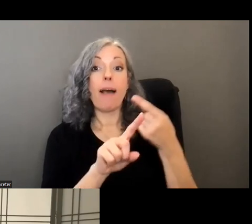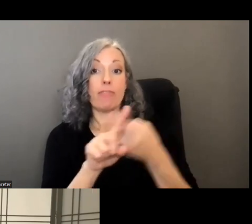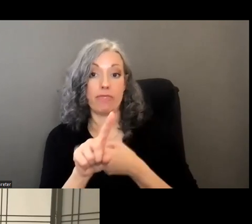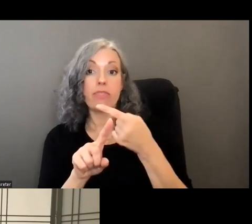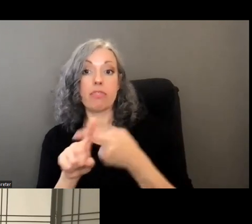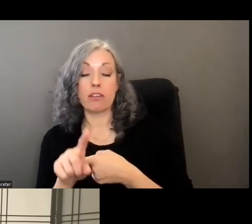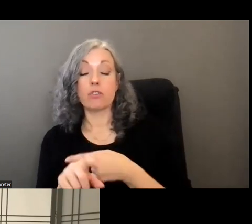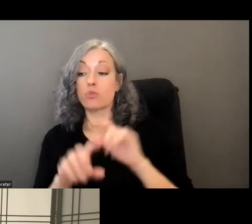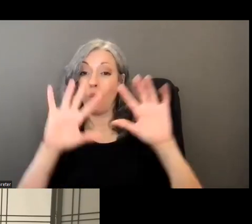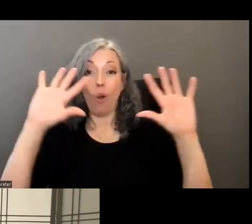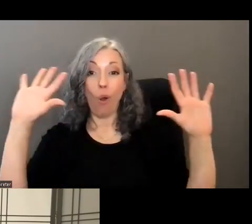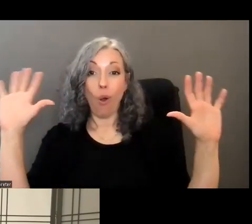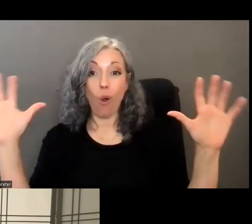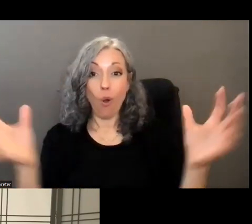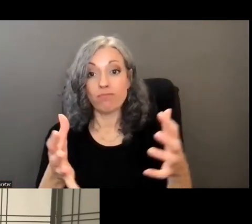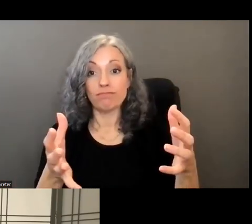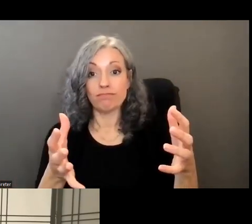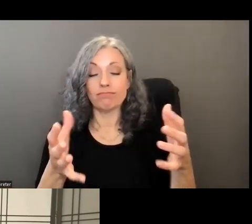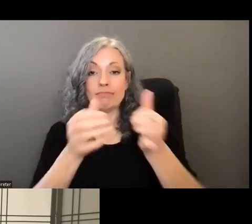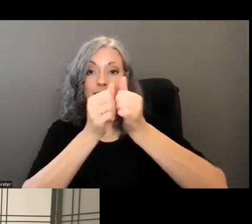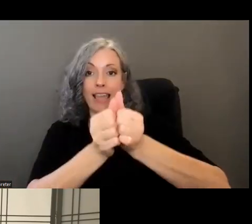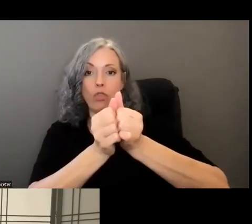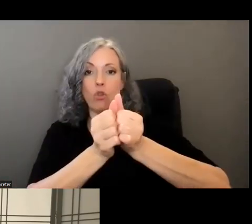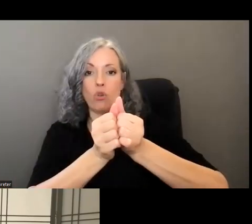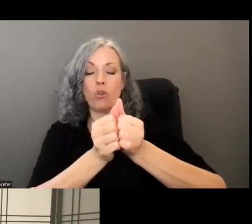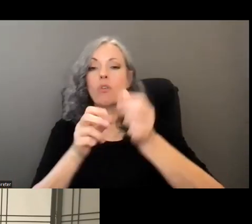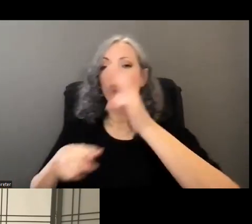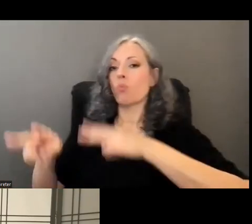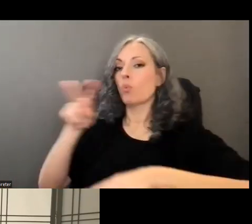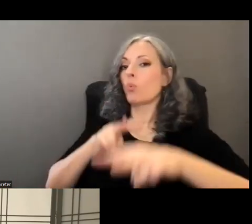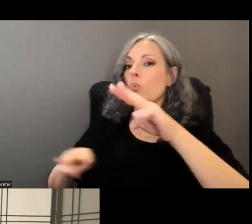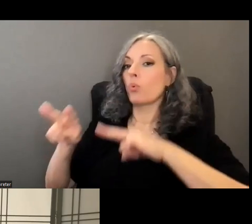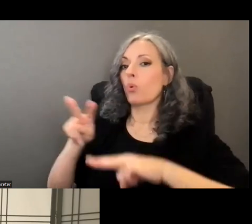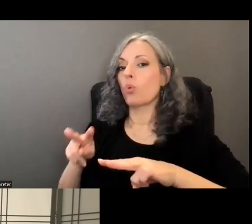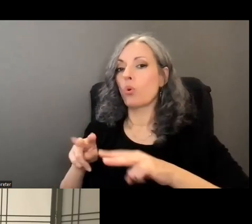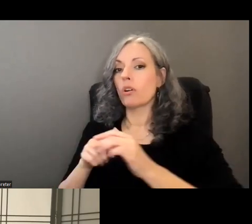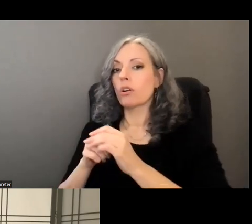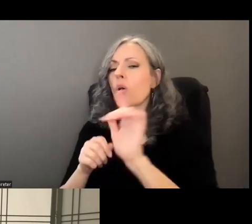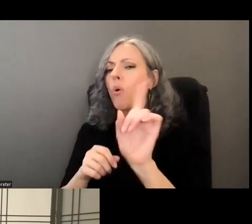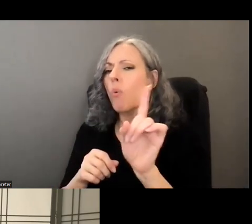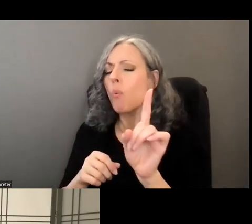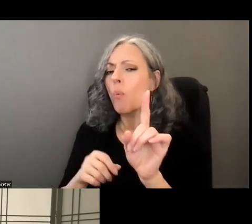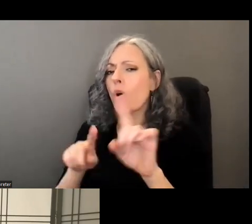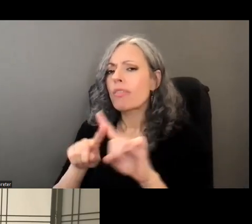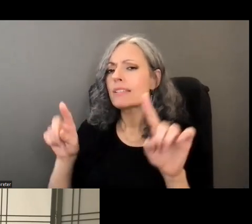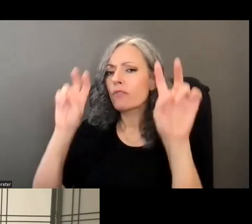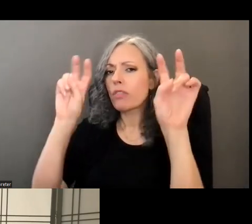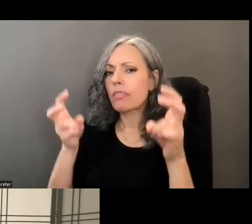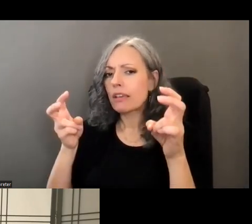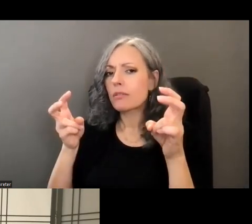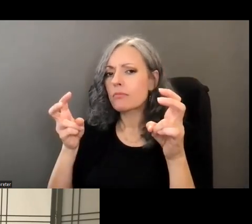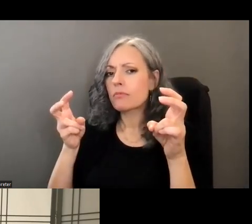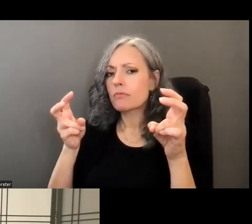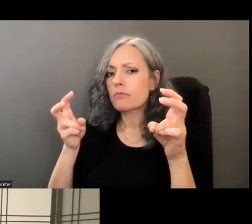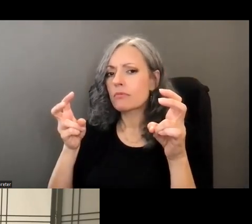brought together and that's when we start looking at um where the different themes across multiple